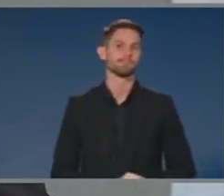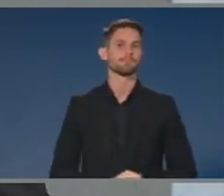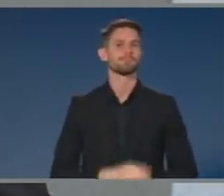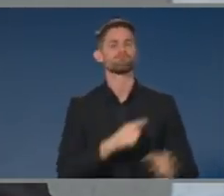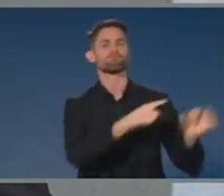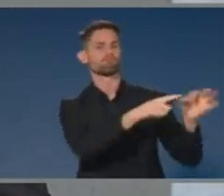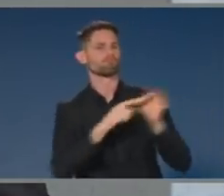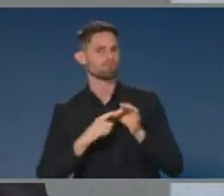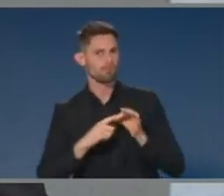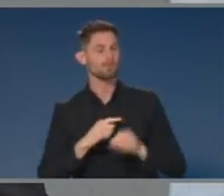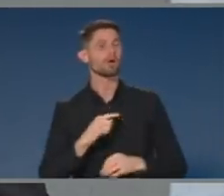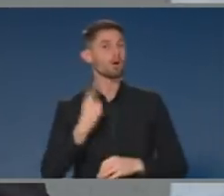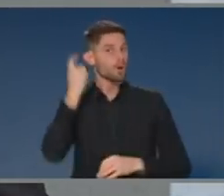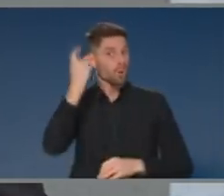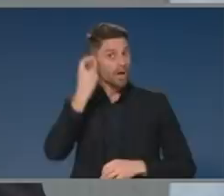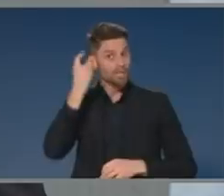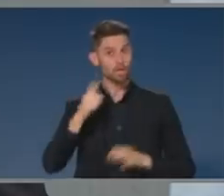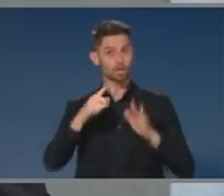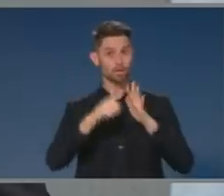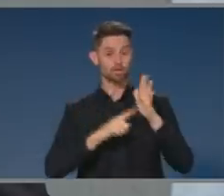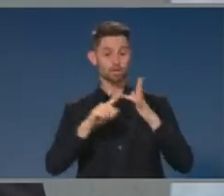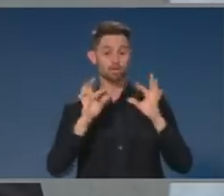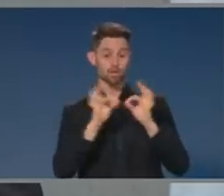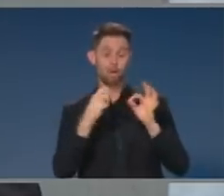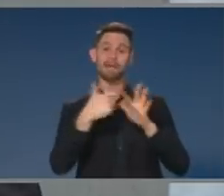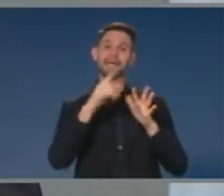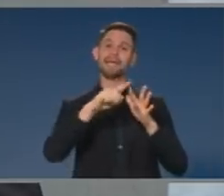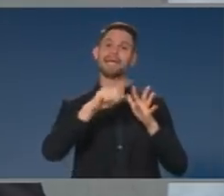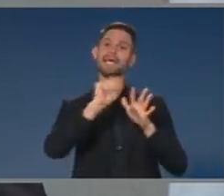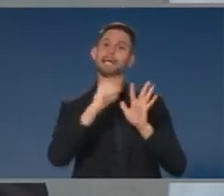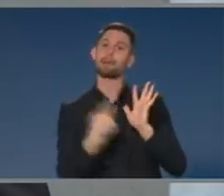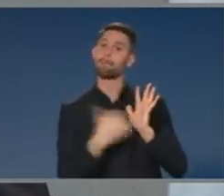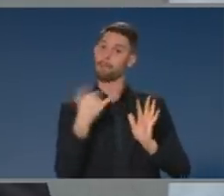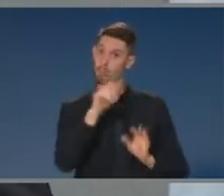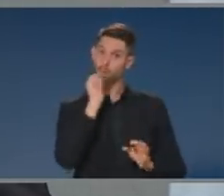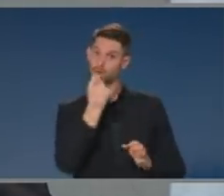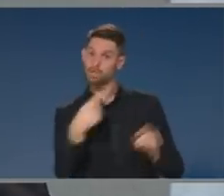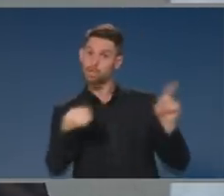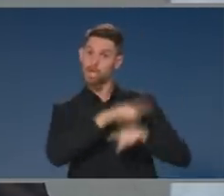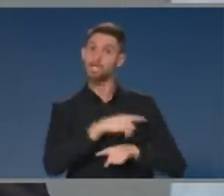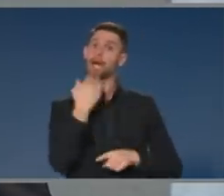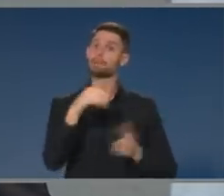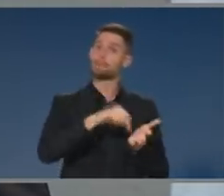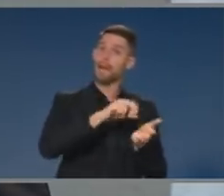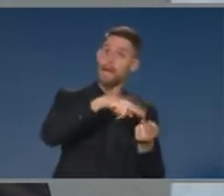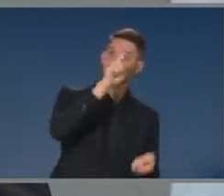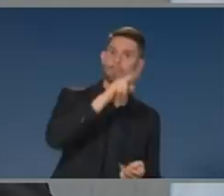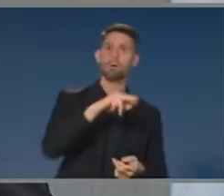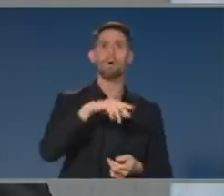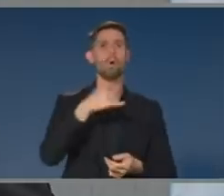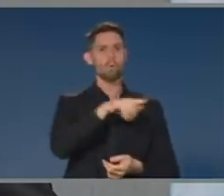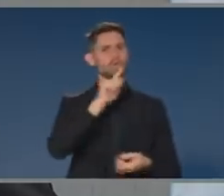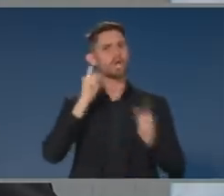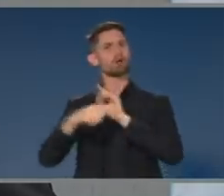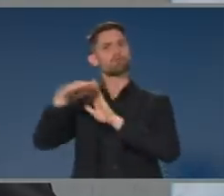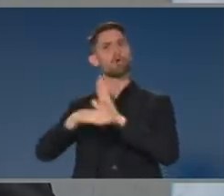consider adjusting the rate of JobKeeper rather than changing the eligibility rules? Well, the eligibility rules we've been very clear about from the beginning